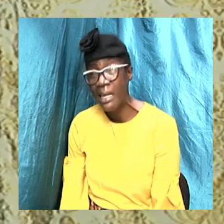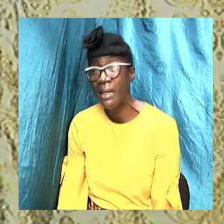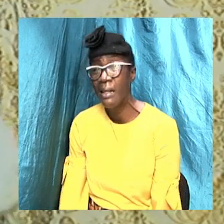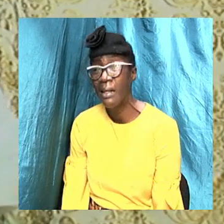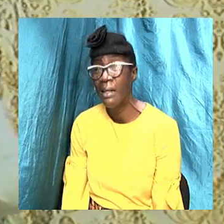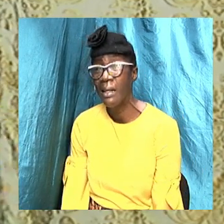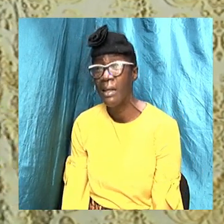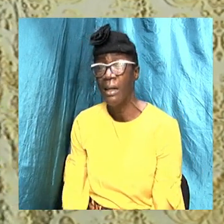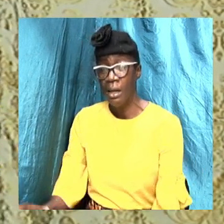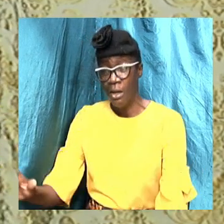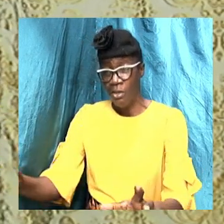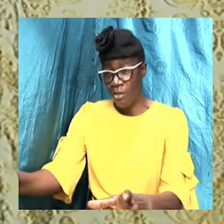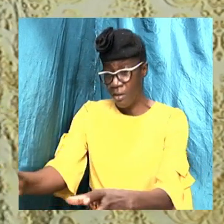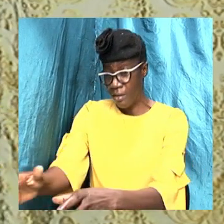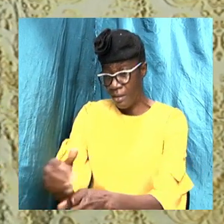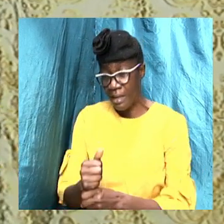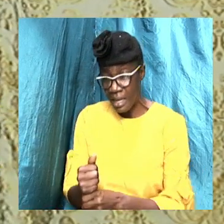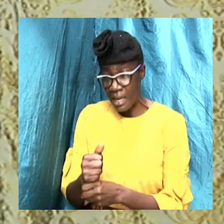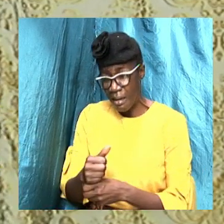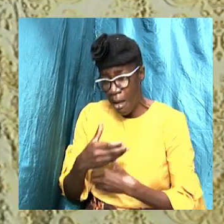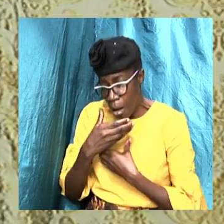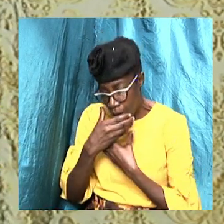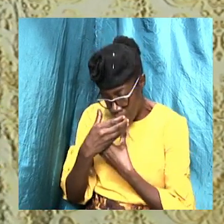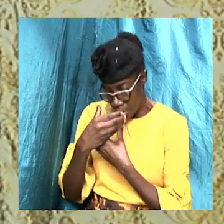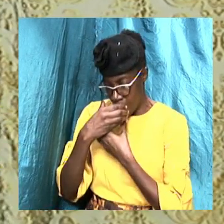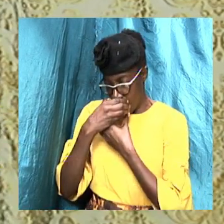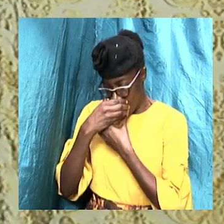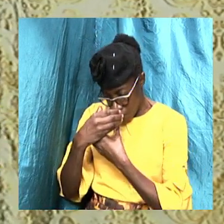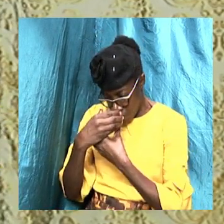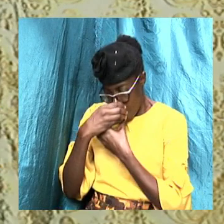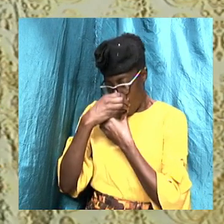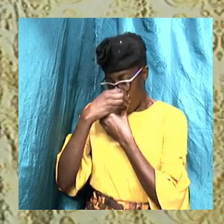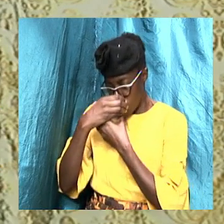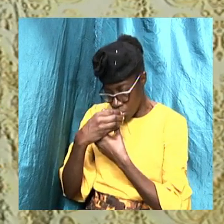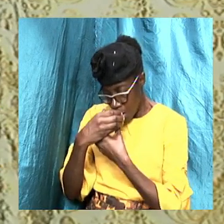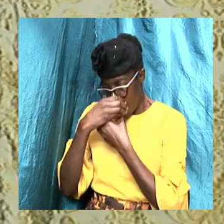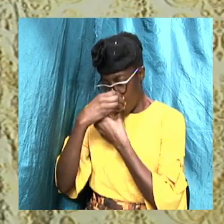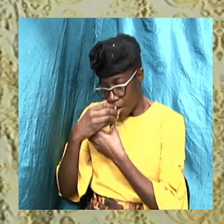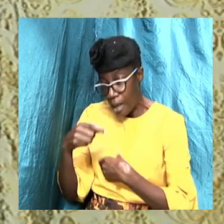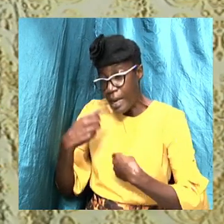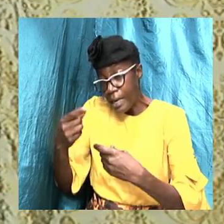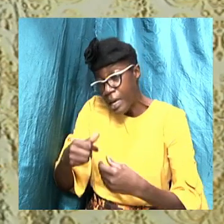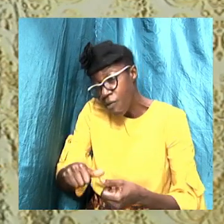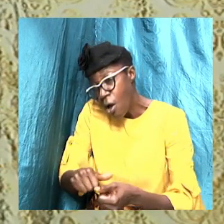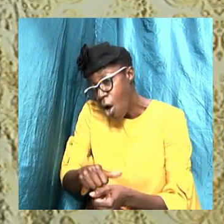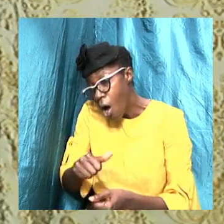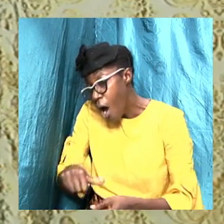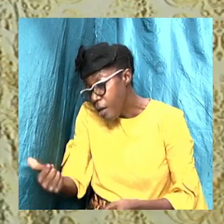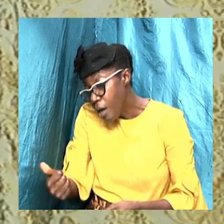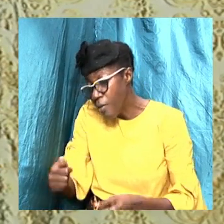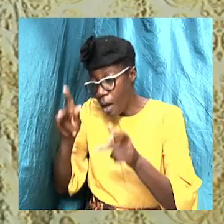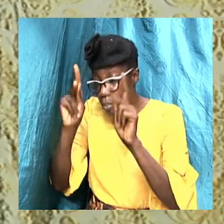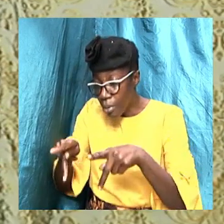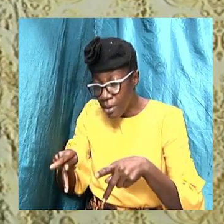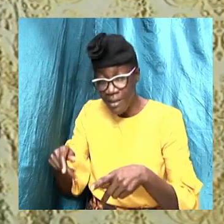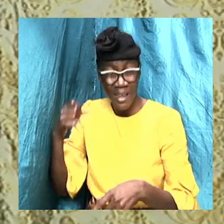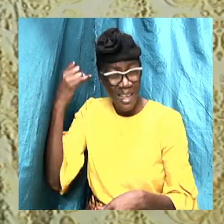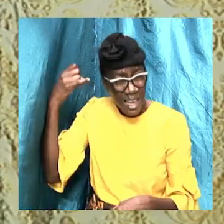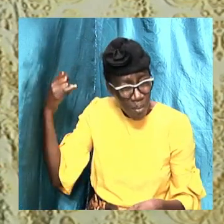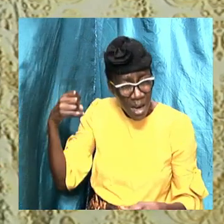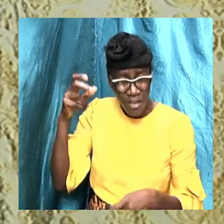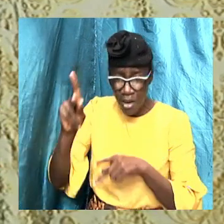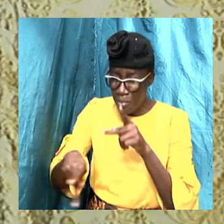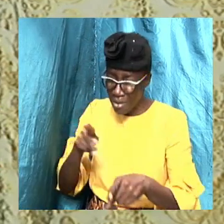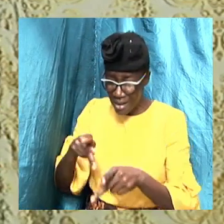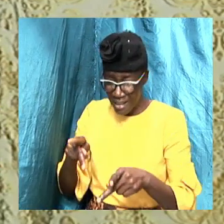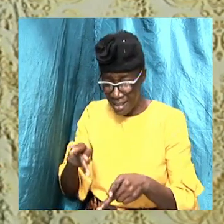we just take off the oxygen and give to somebody else, because persons are, and can you imagine persons lying there and because what they have